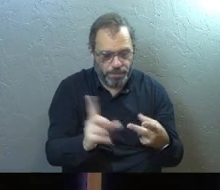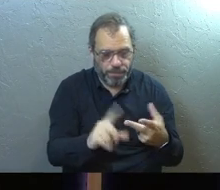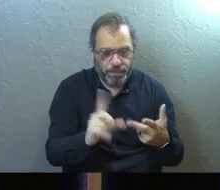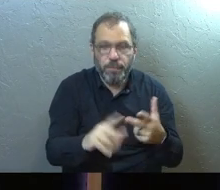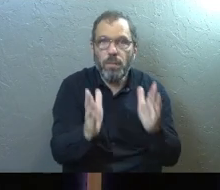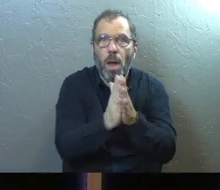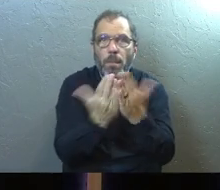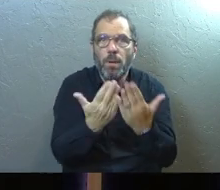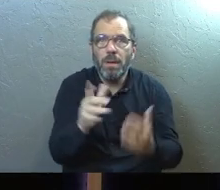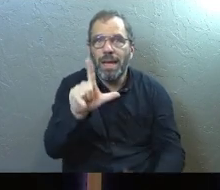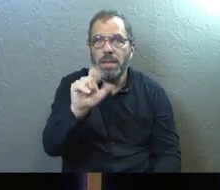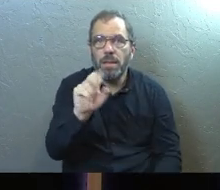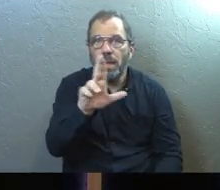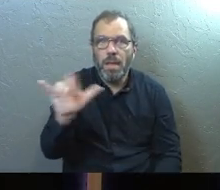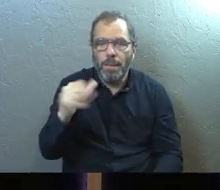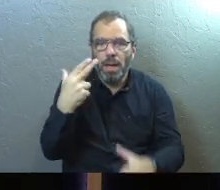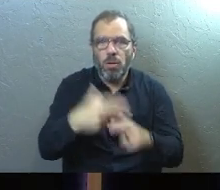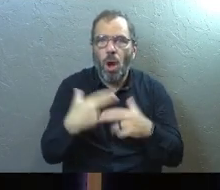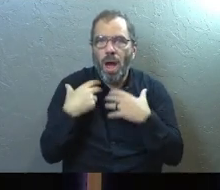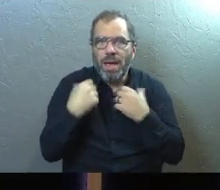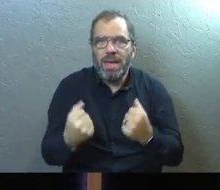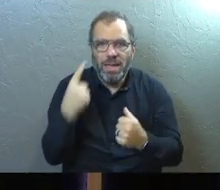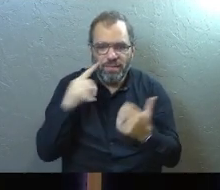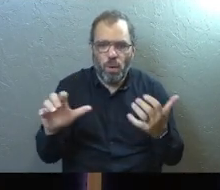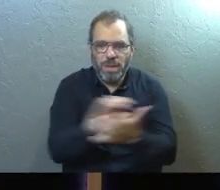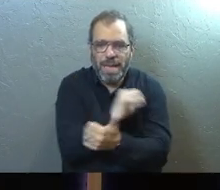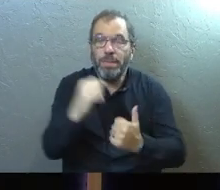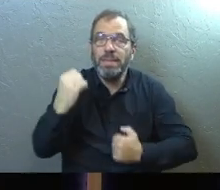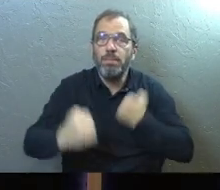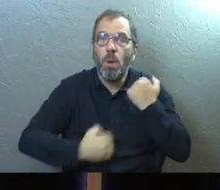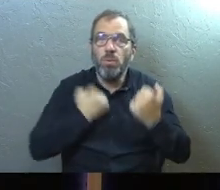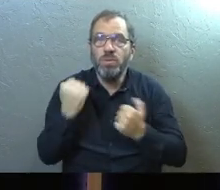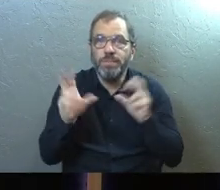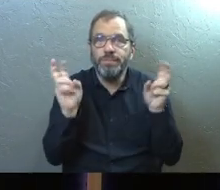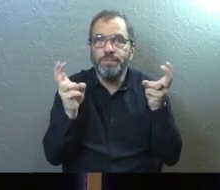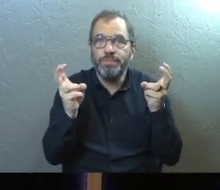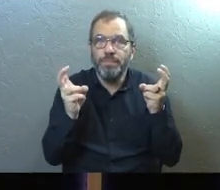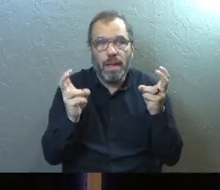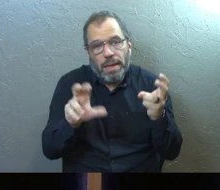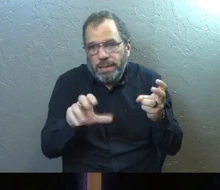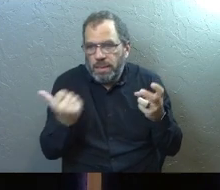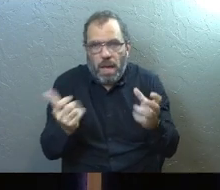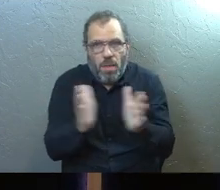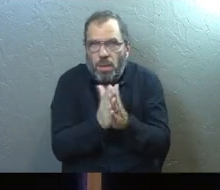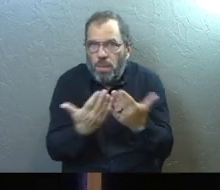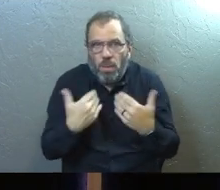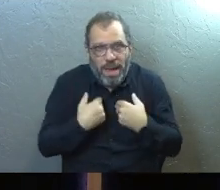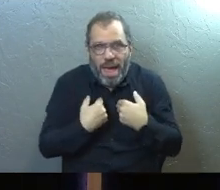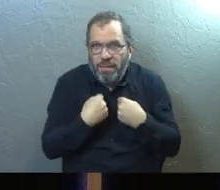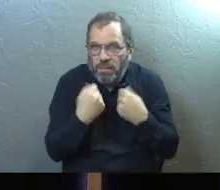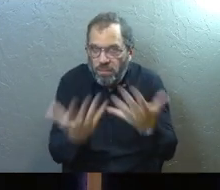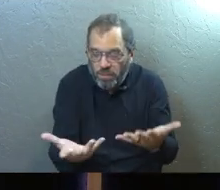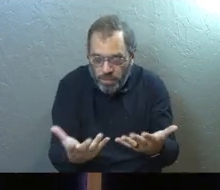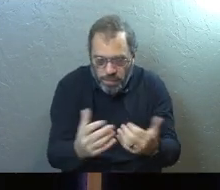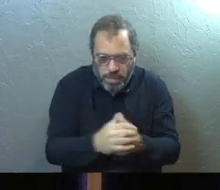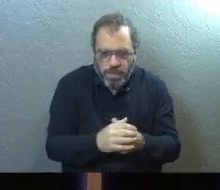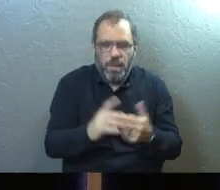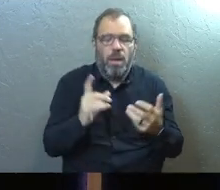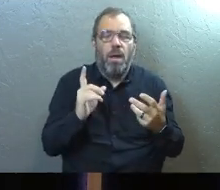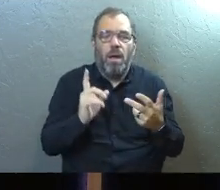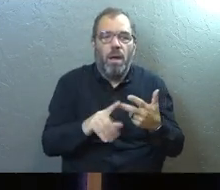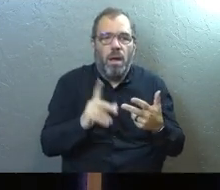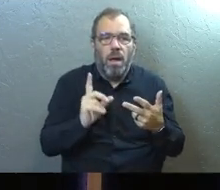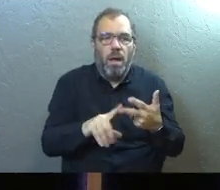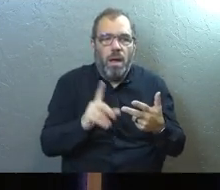Next, we got a book in the lobby. It's called Healing for Damaged Emotions. It's just another resource we made, wanted to make available to you